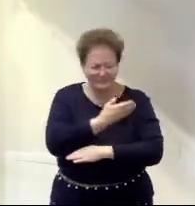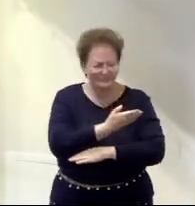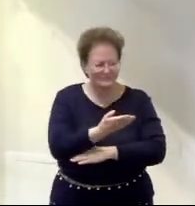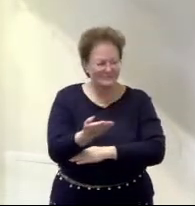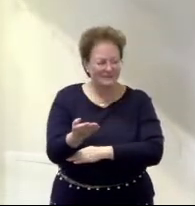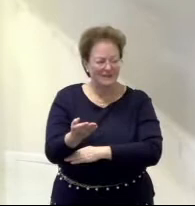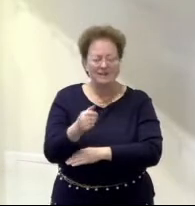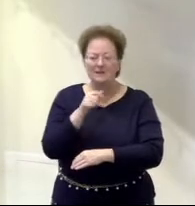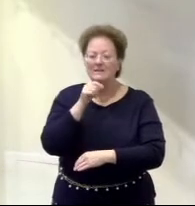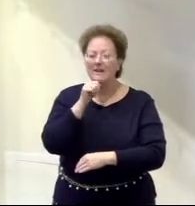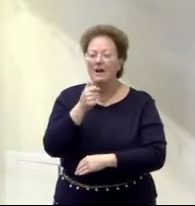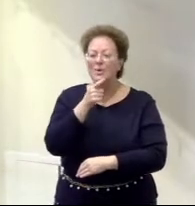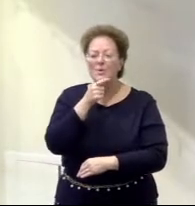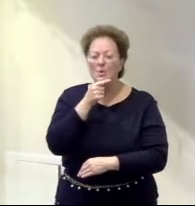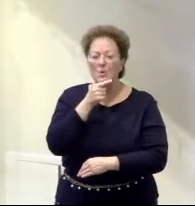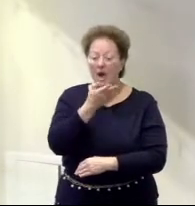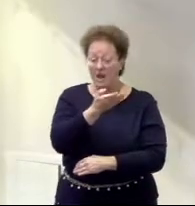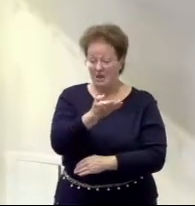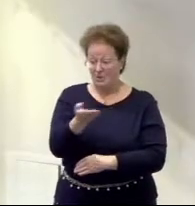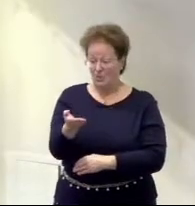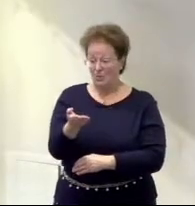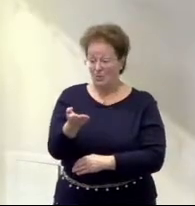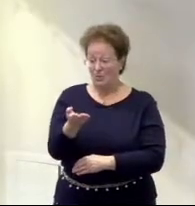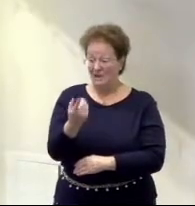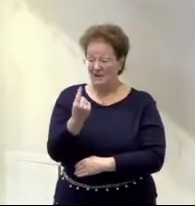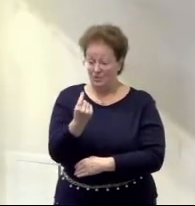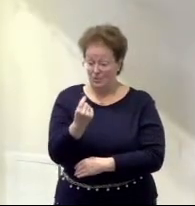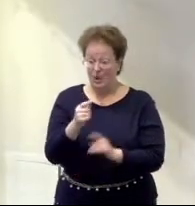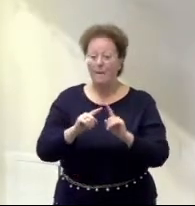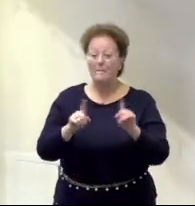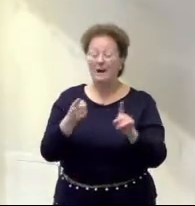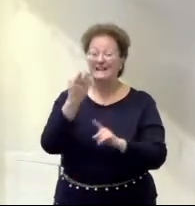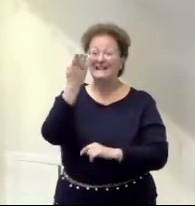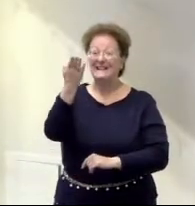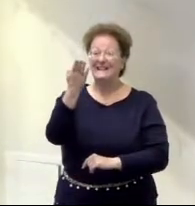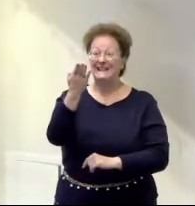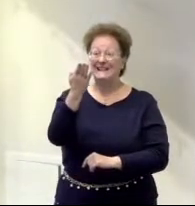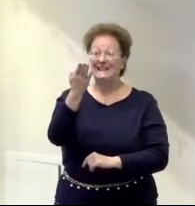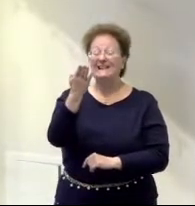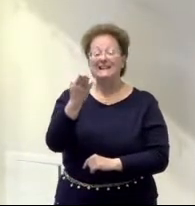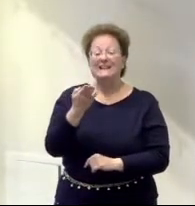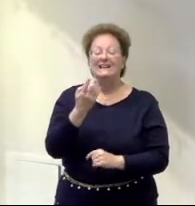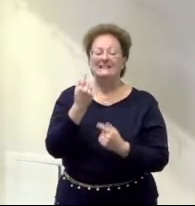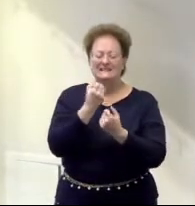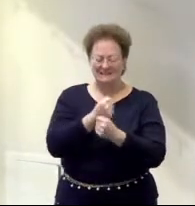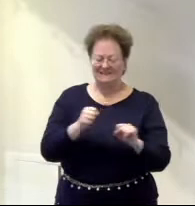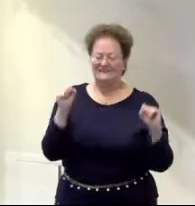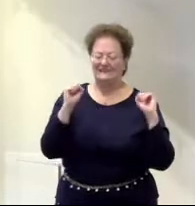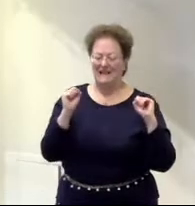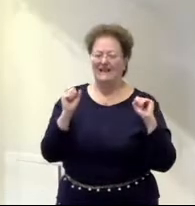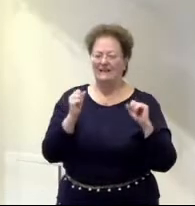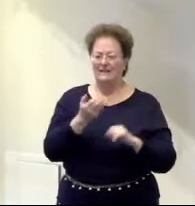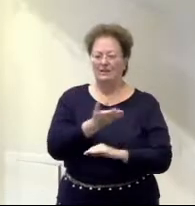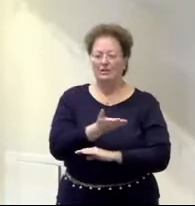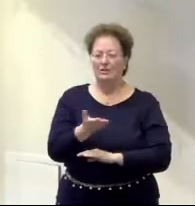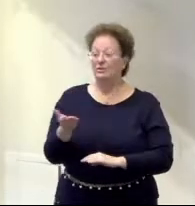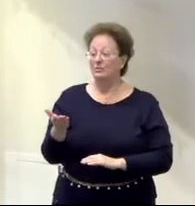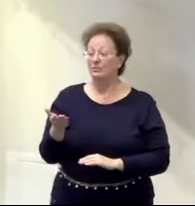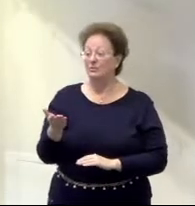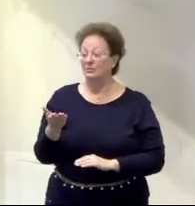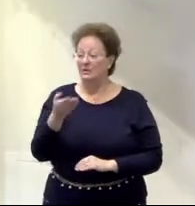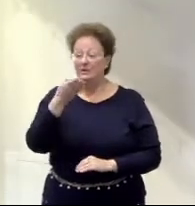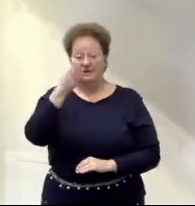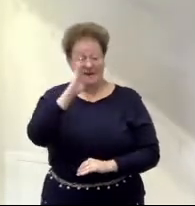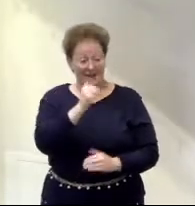of what you've done, but because of who he is and what he's done to save you. And as you remember those things, then God will